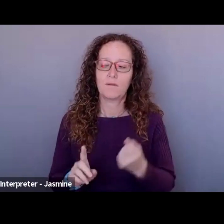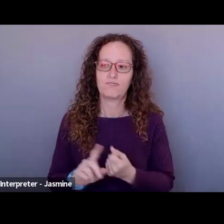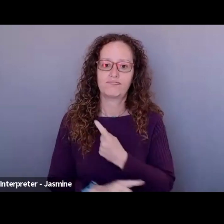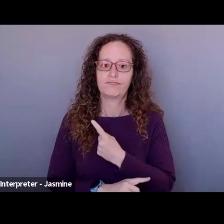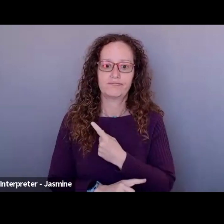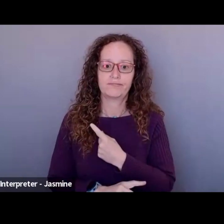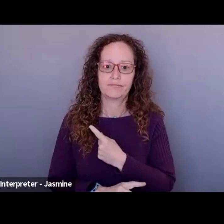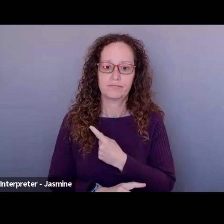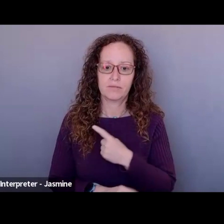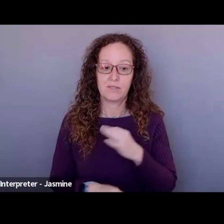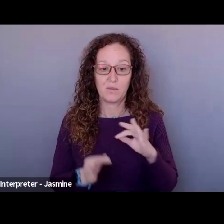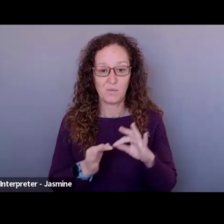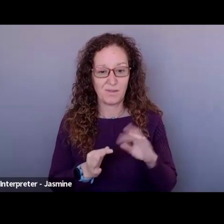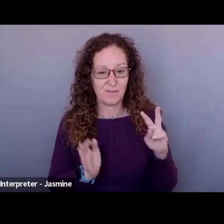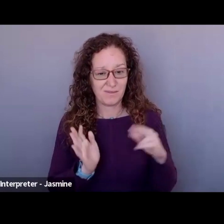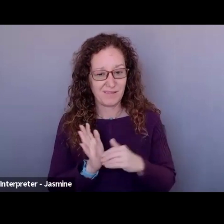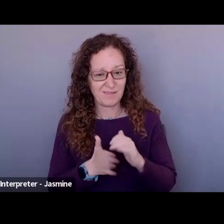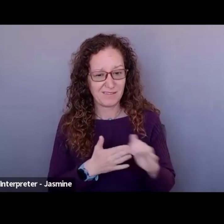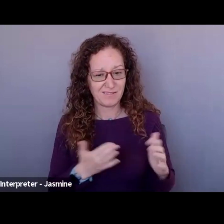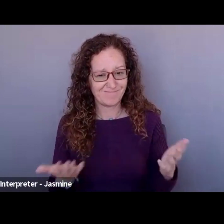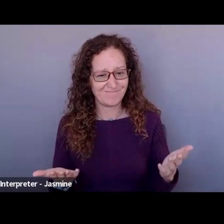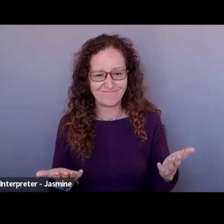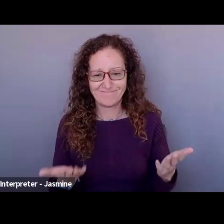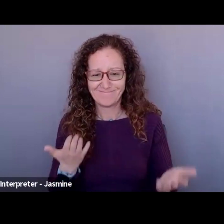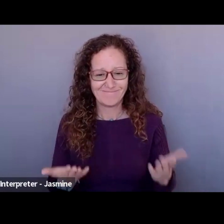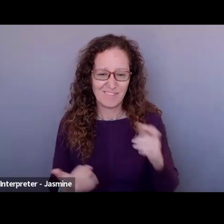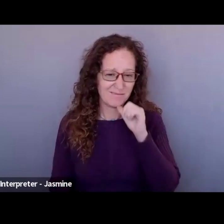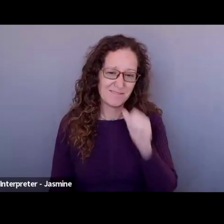$2,000, is that worth my time? Probably not.